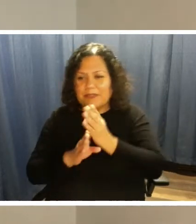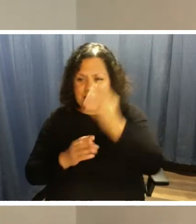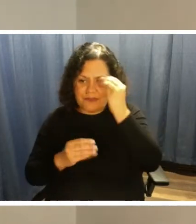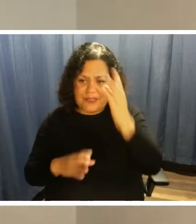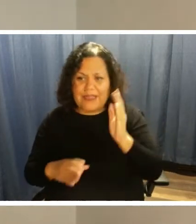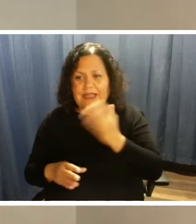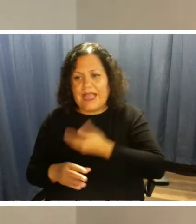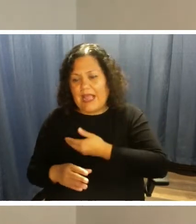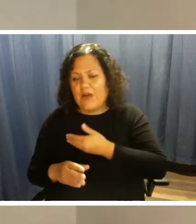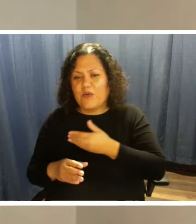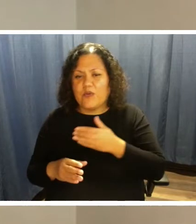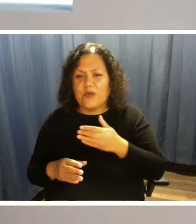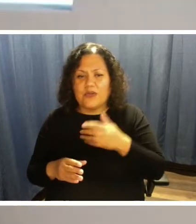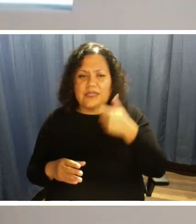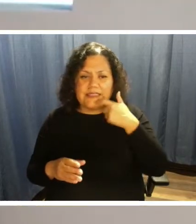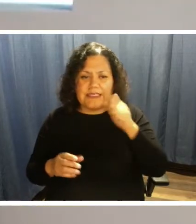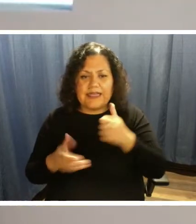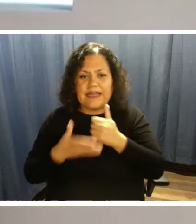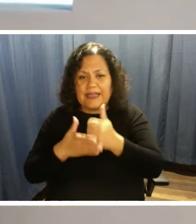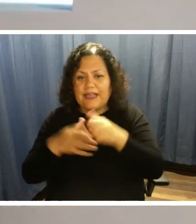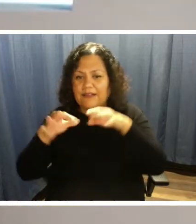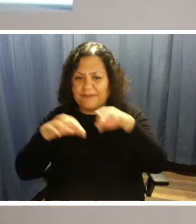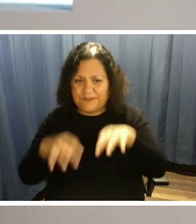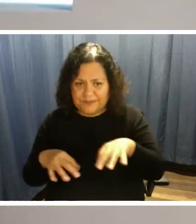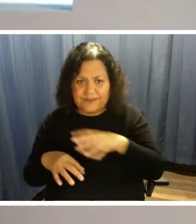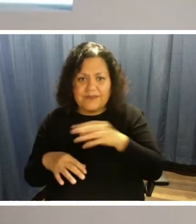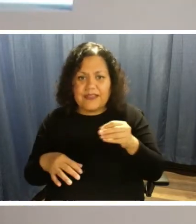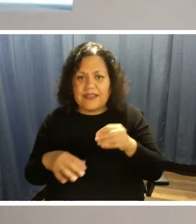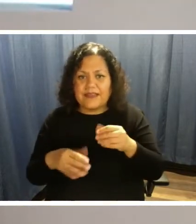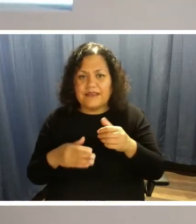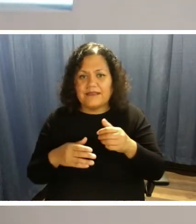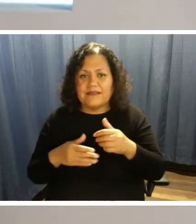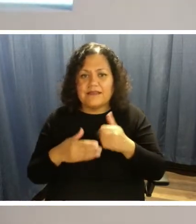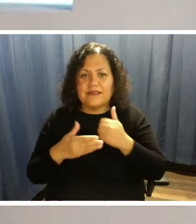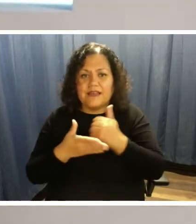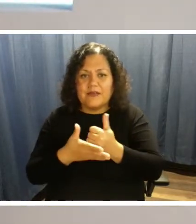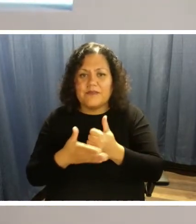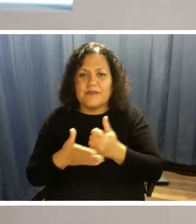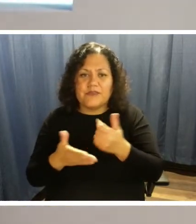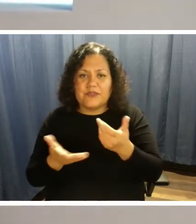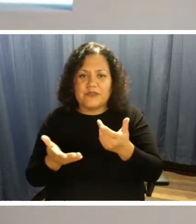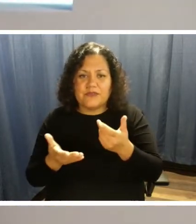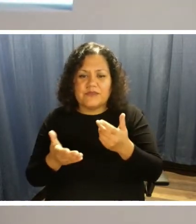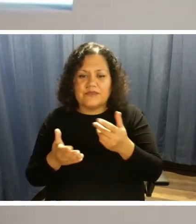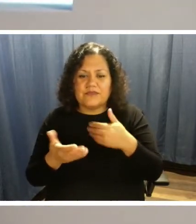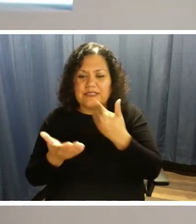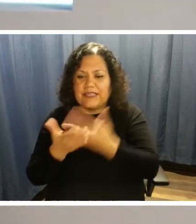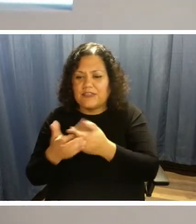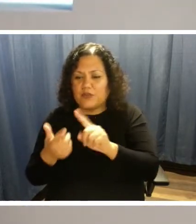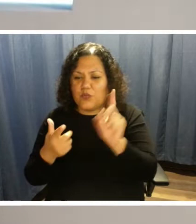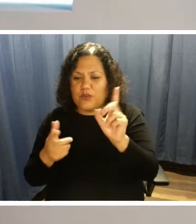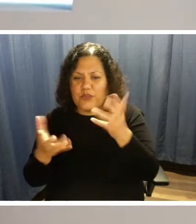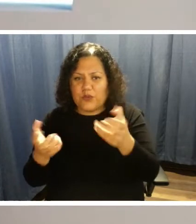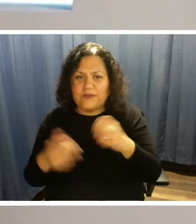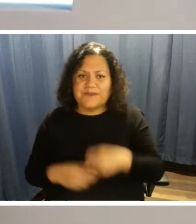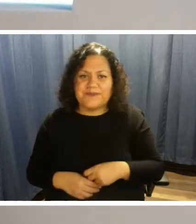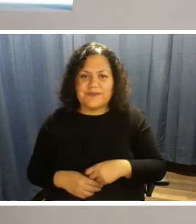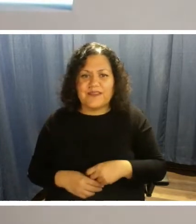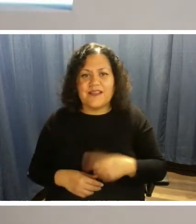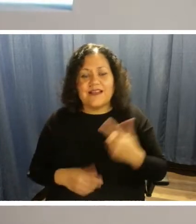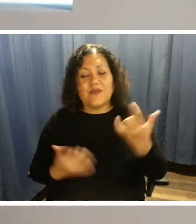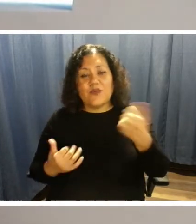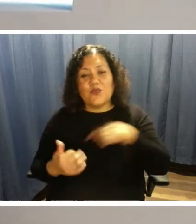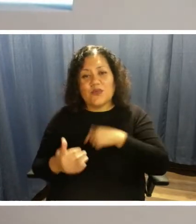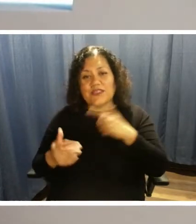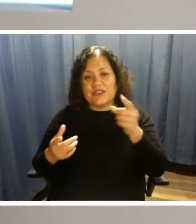can help navigate you through the agency and get you where you need to go. So we do have the, we do have our